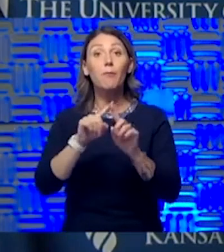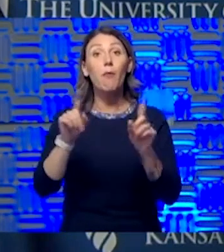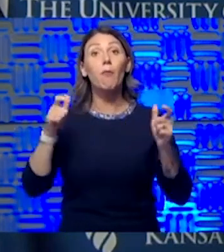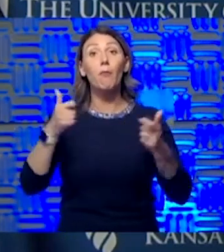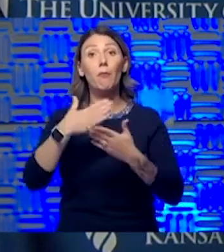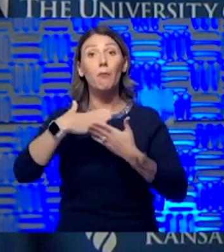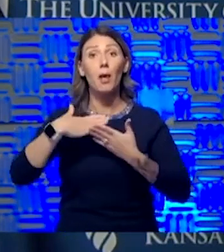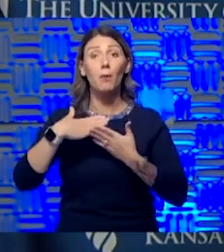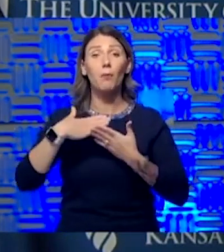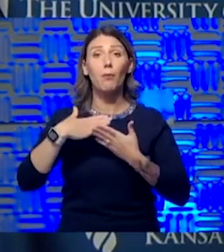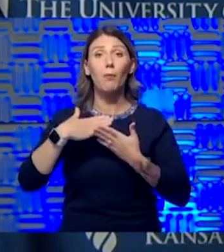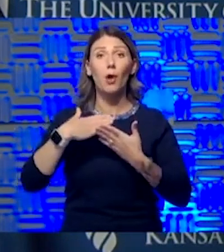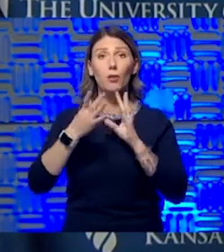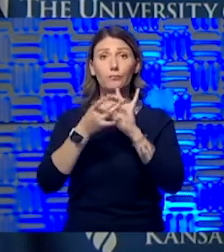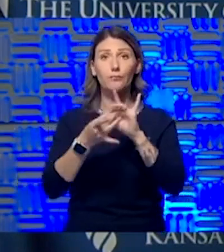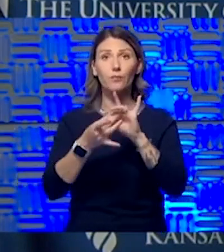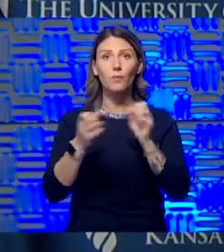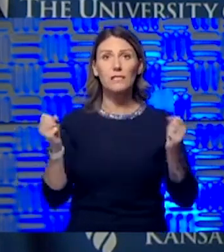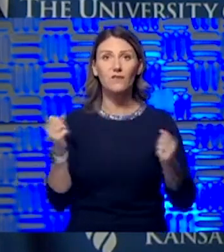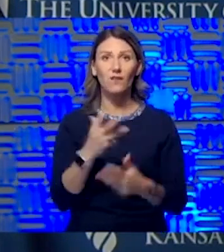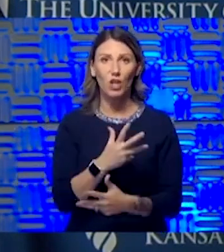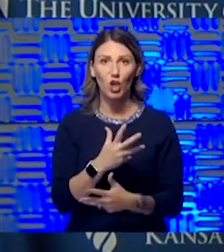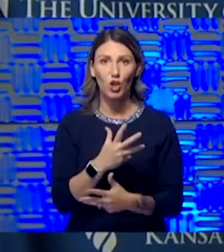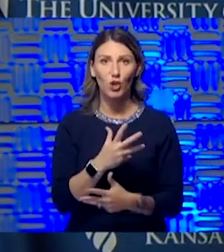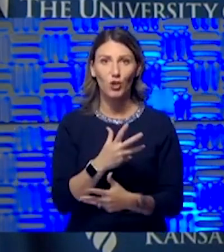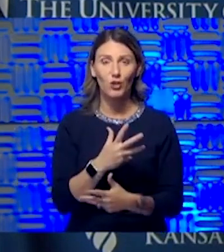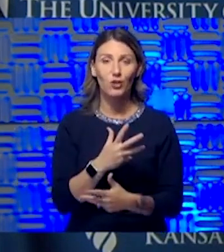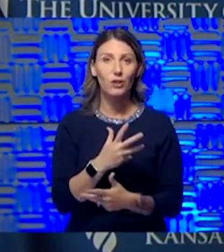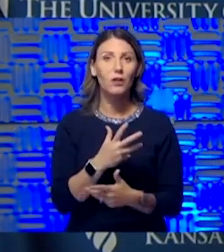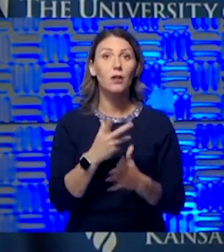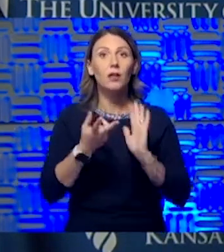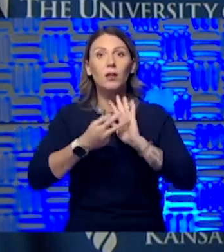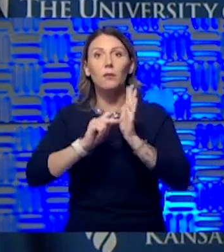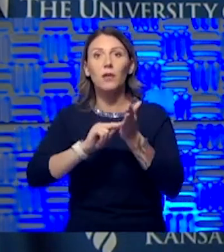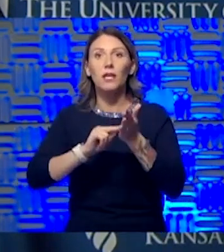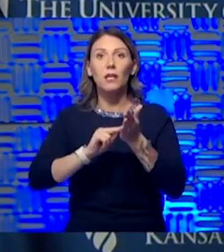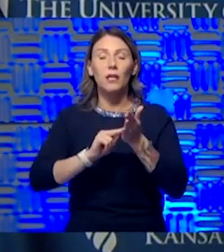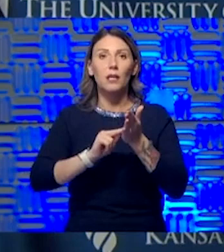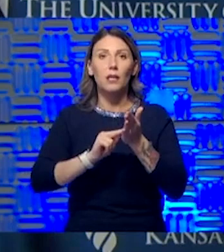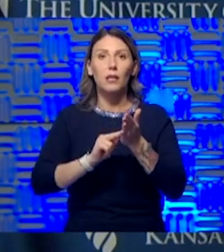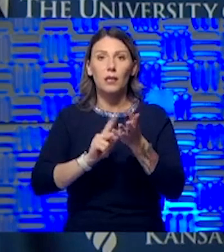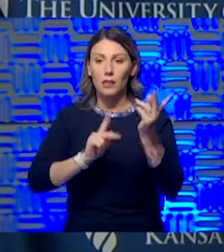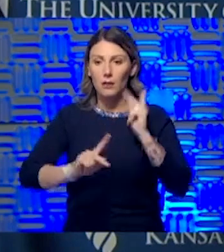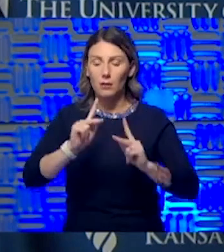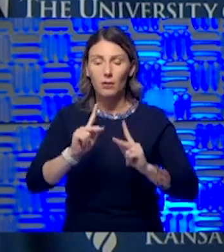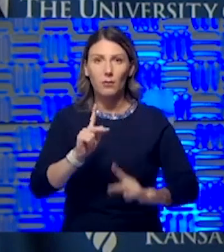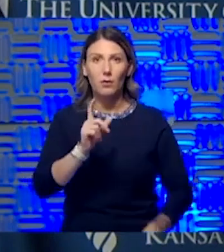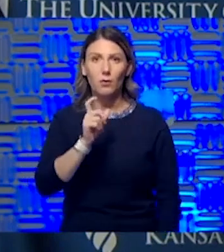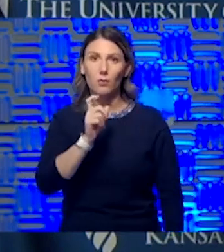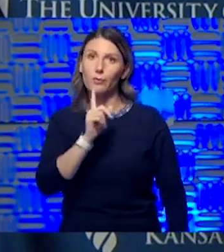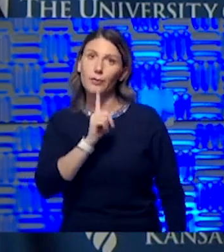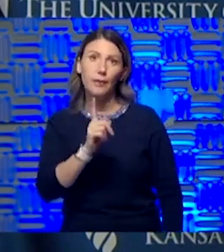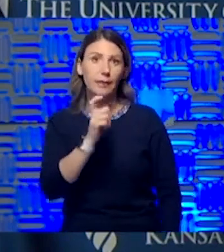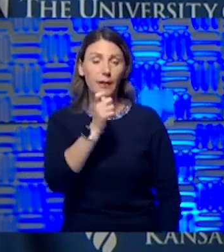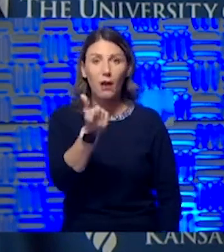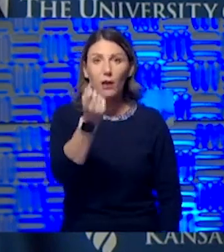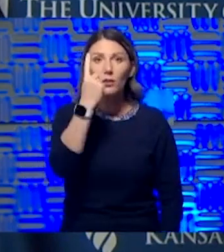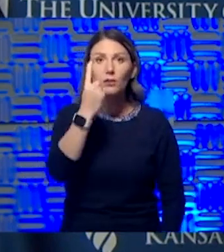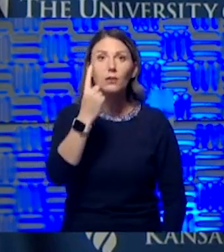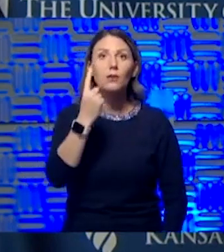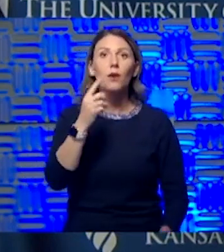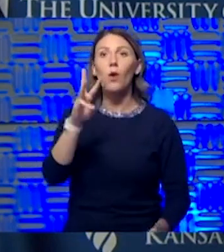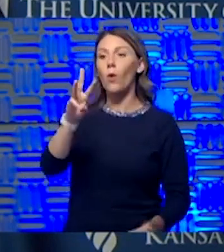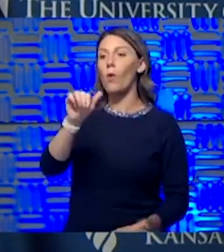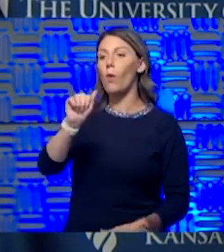was a fear, meaning that, you know, they really, really did not understand that the aspect of wax and